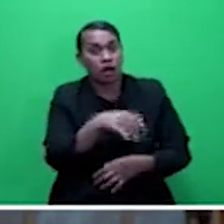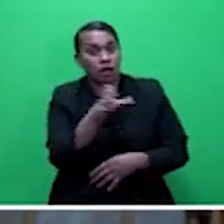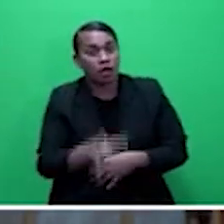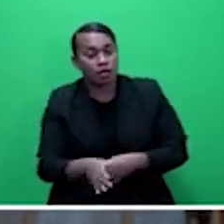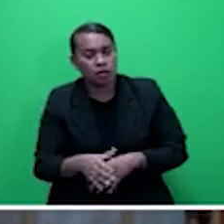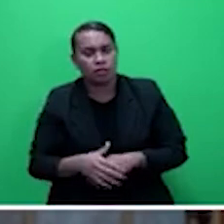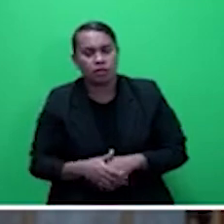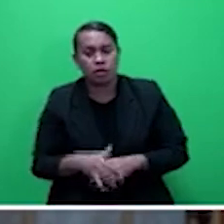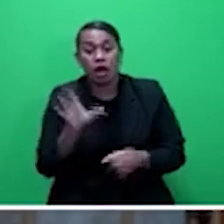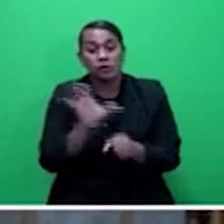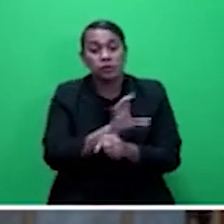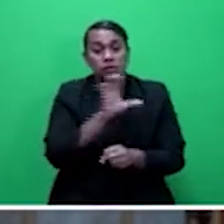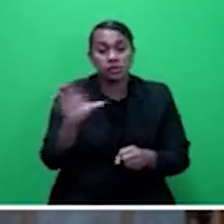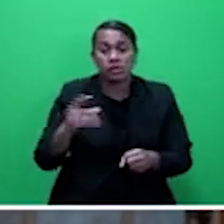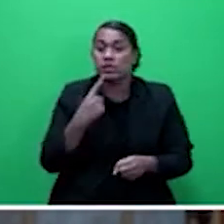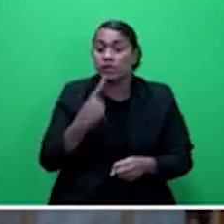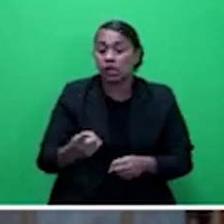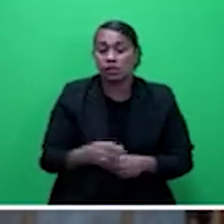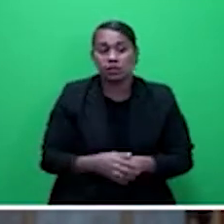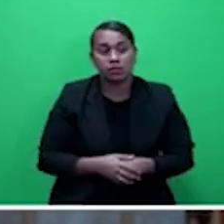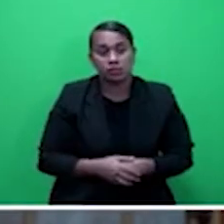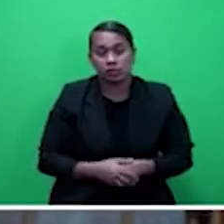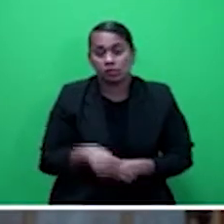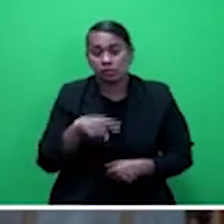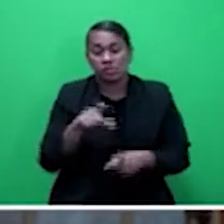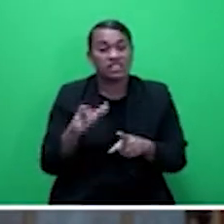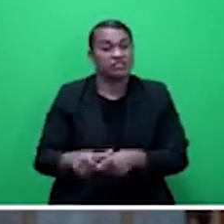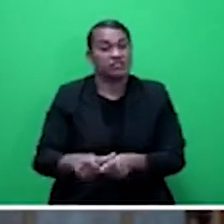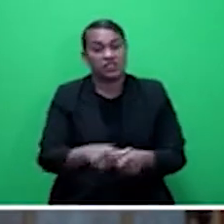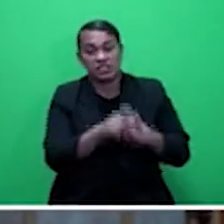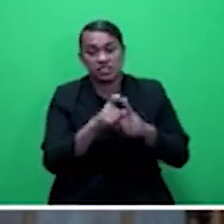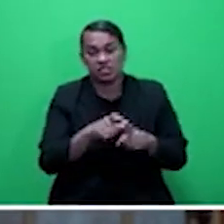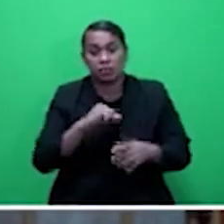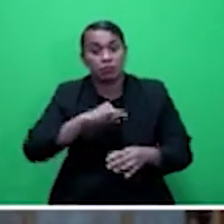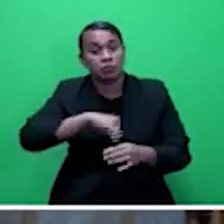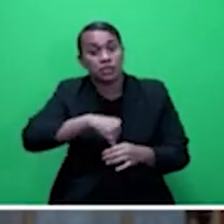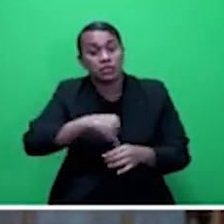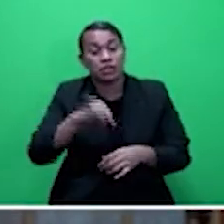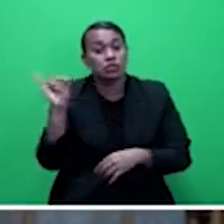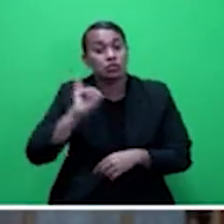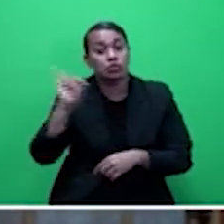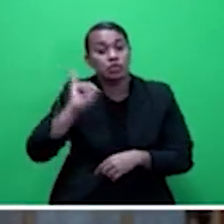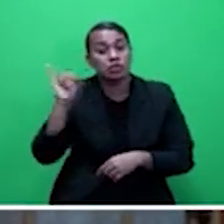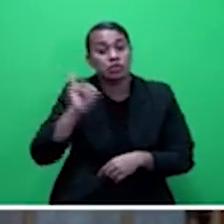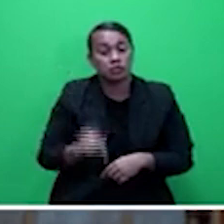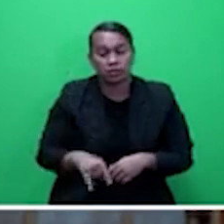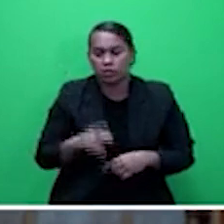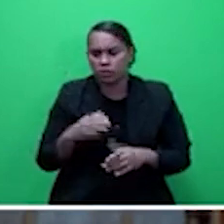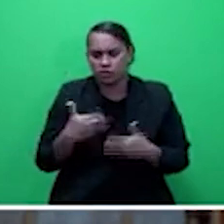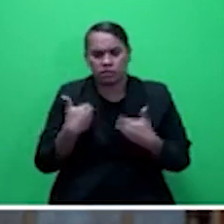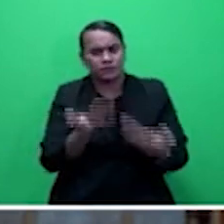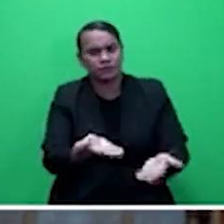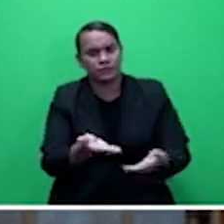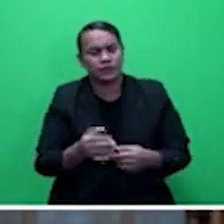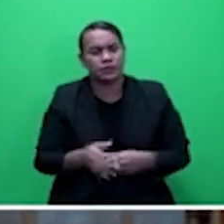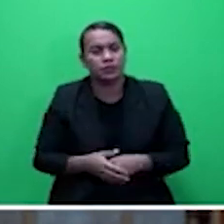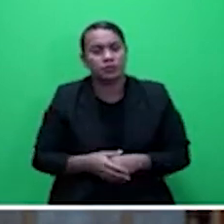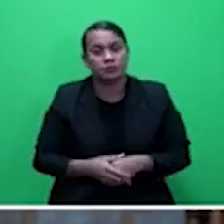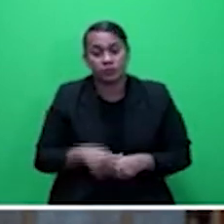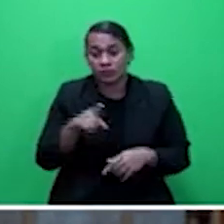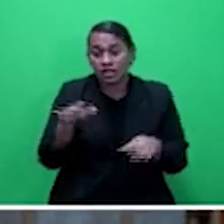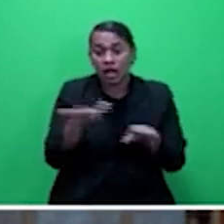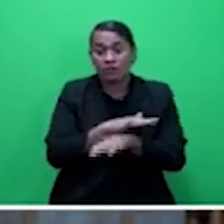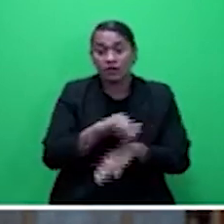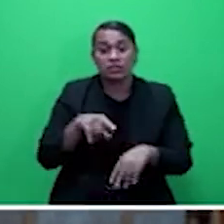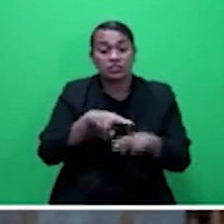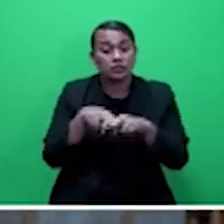sentiments they mentioned, the difficulties they face in terms of providing that kind of cover in Fiji, in